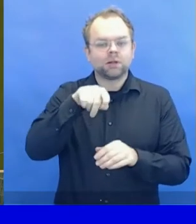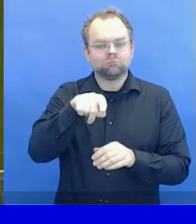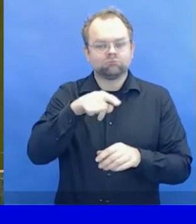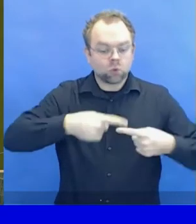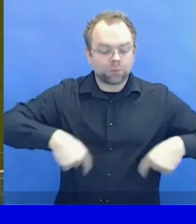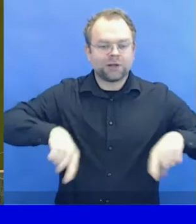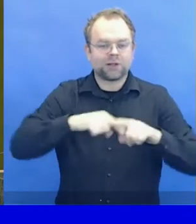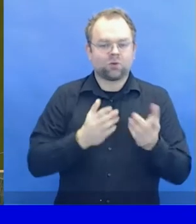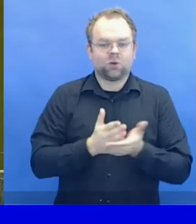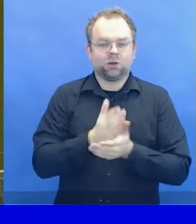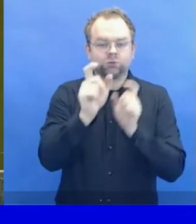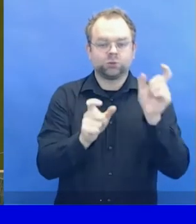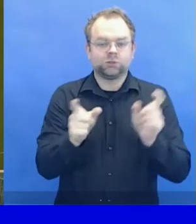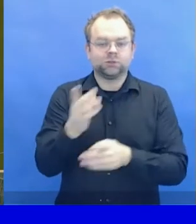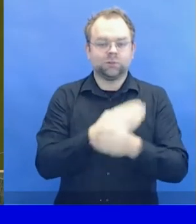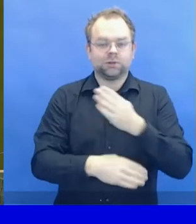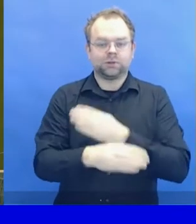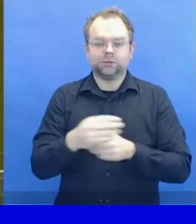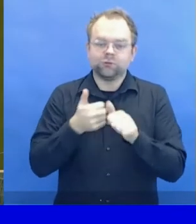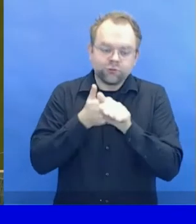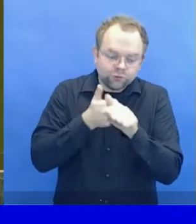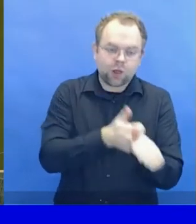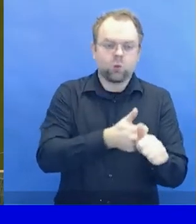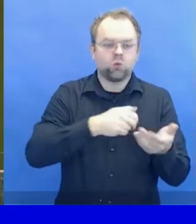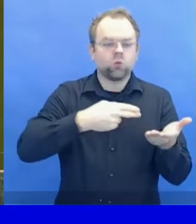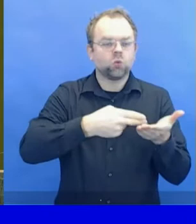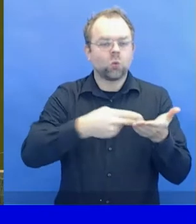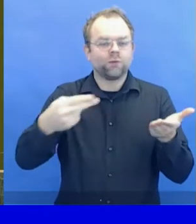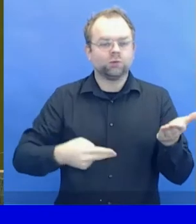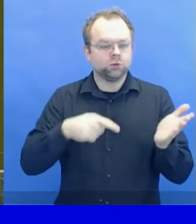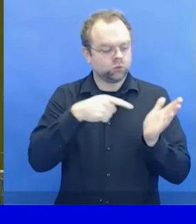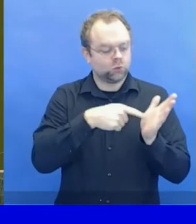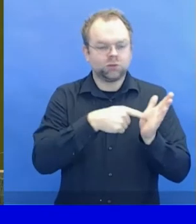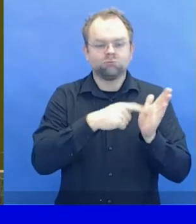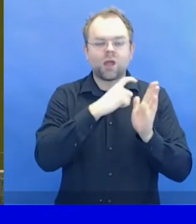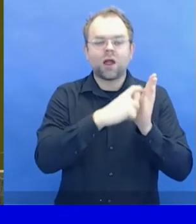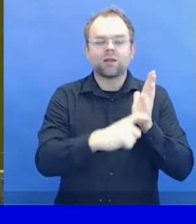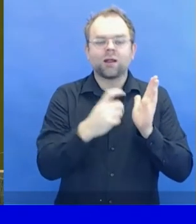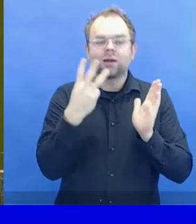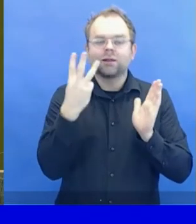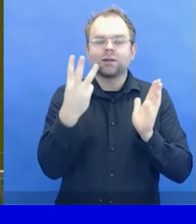CRPD can participate and vote during the election.